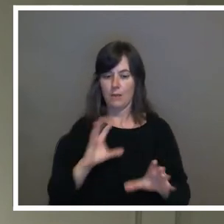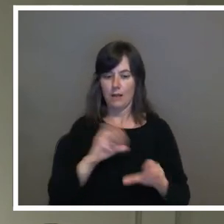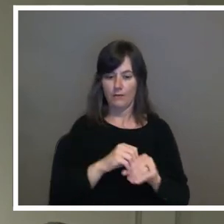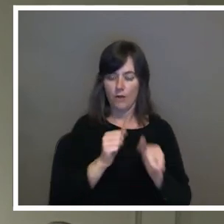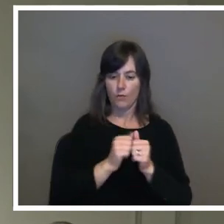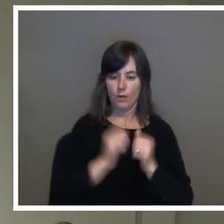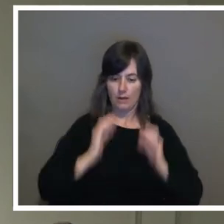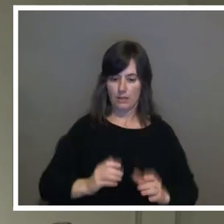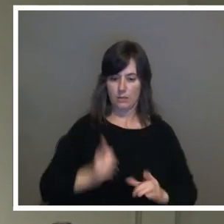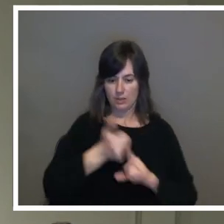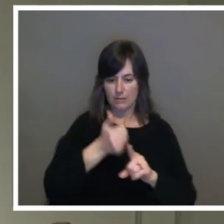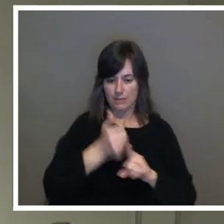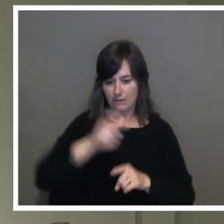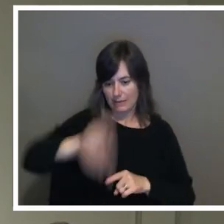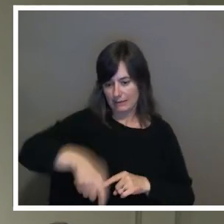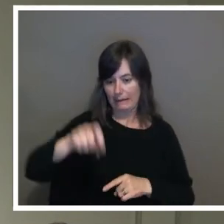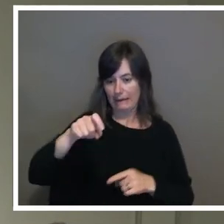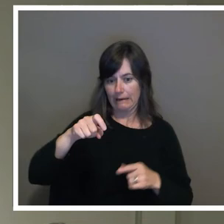us.